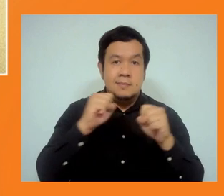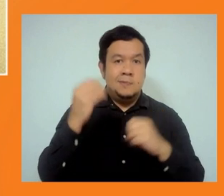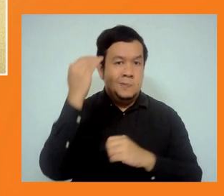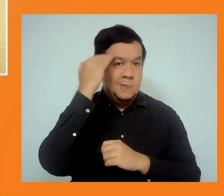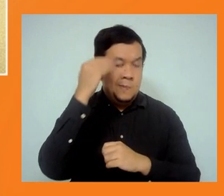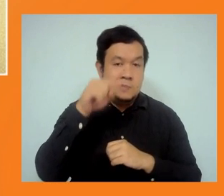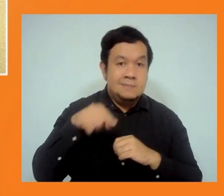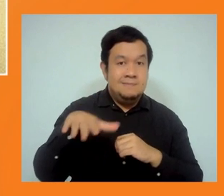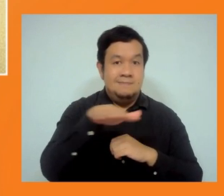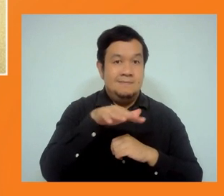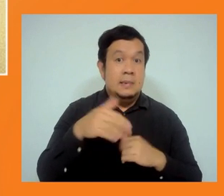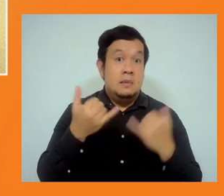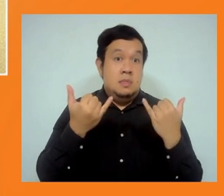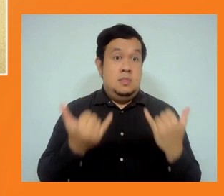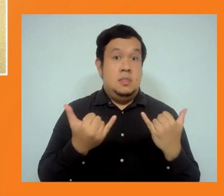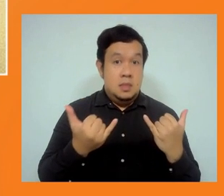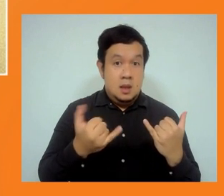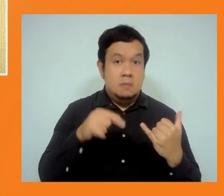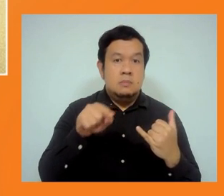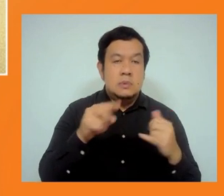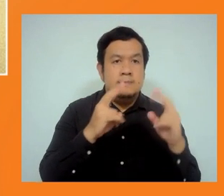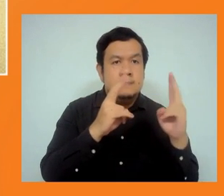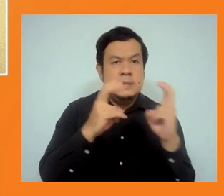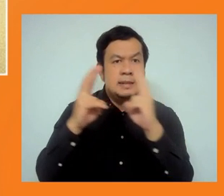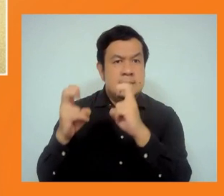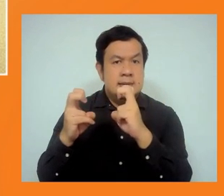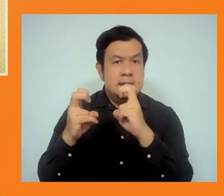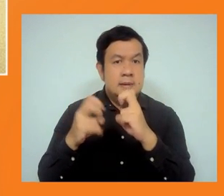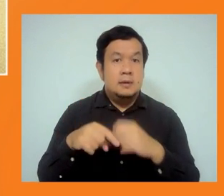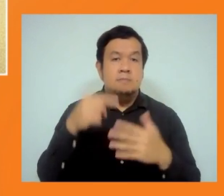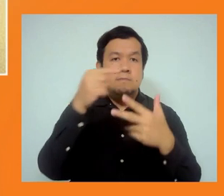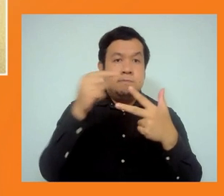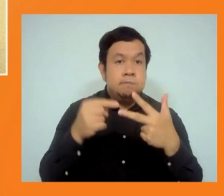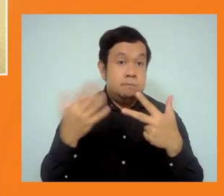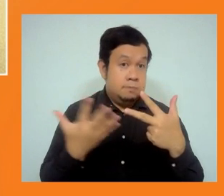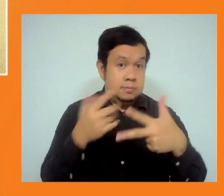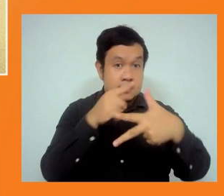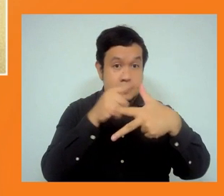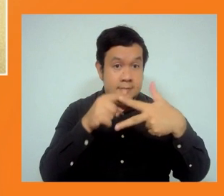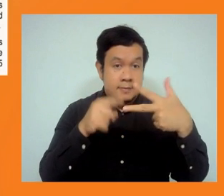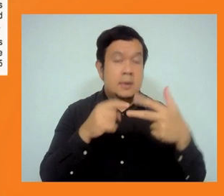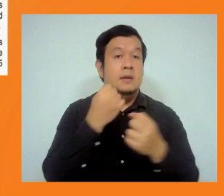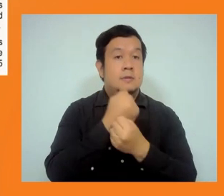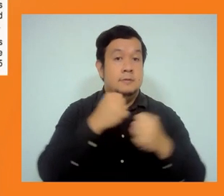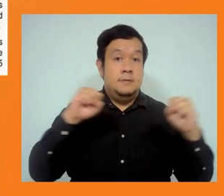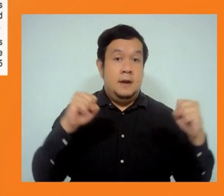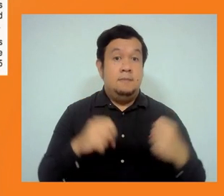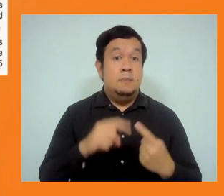are are beyond those three issues when it comes to the safeguards. The next slide, please.